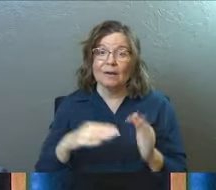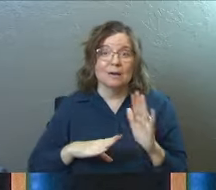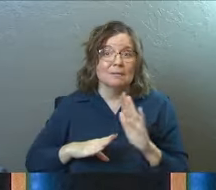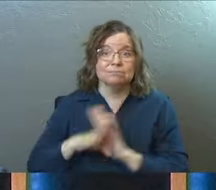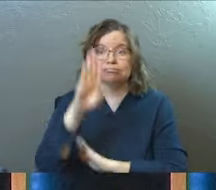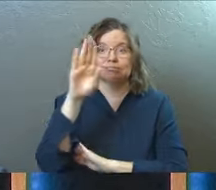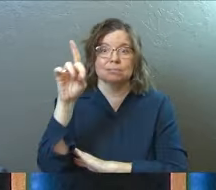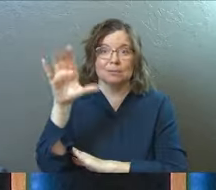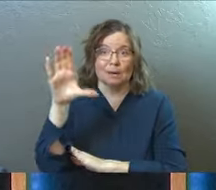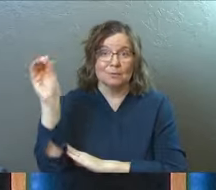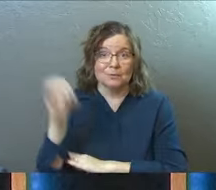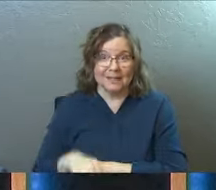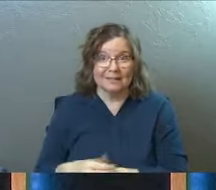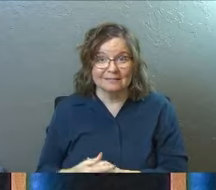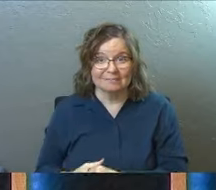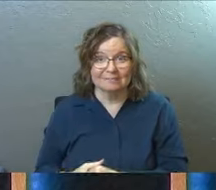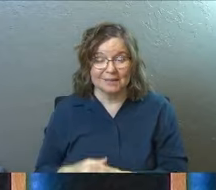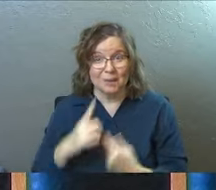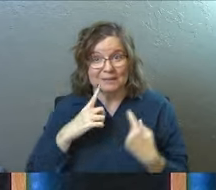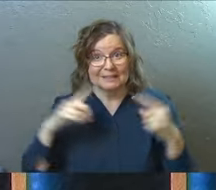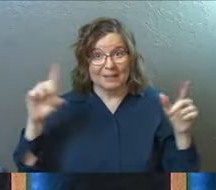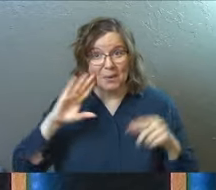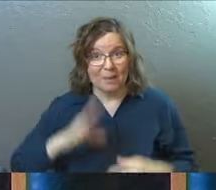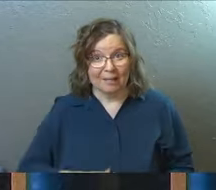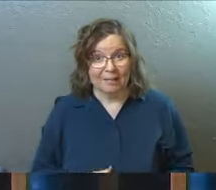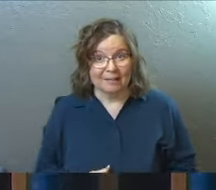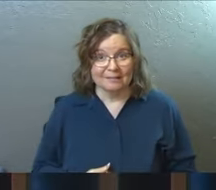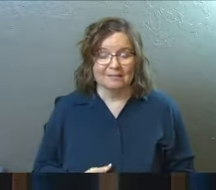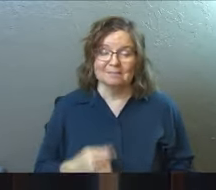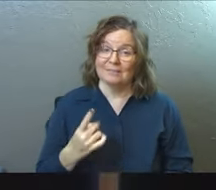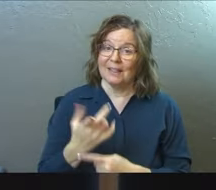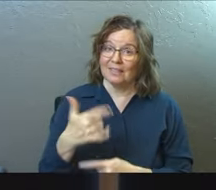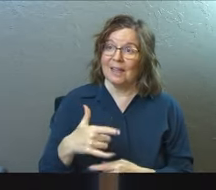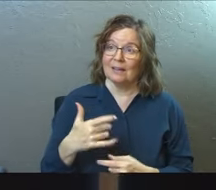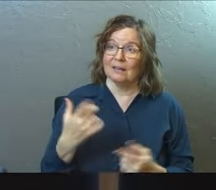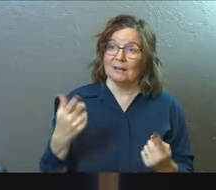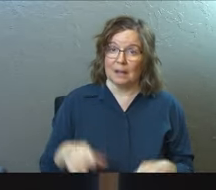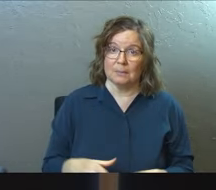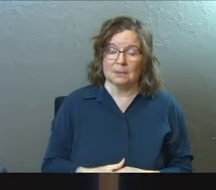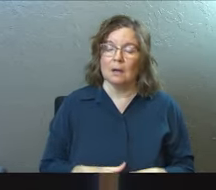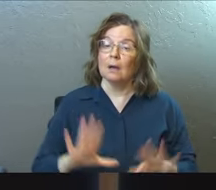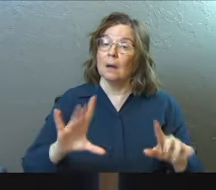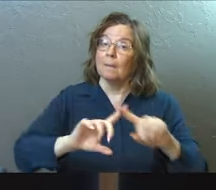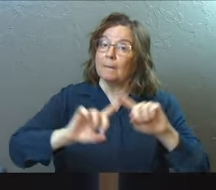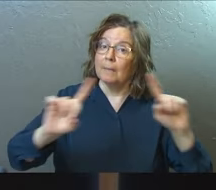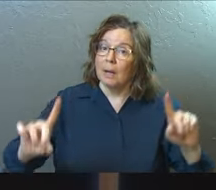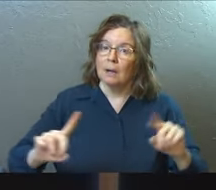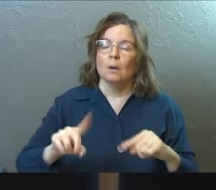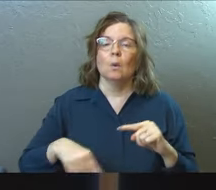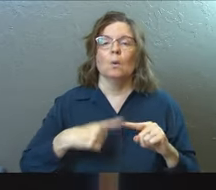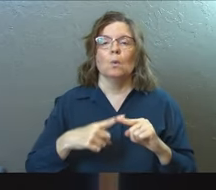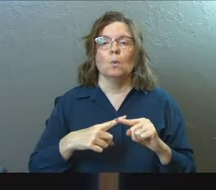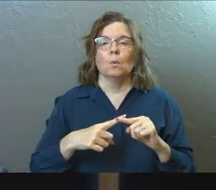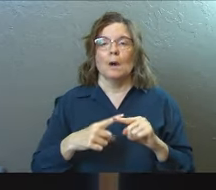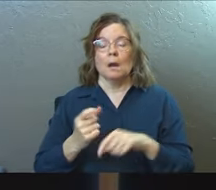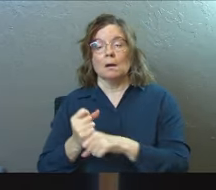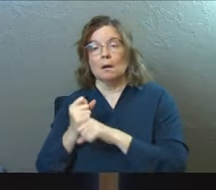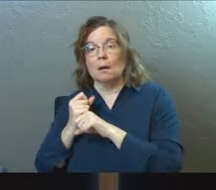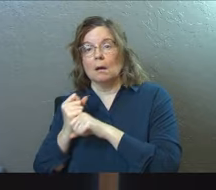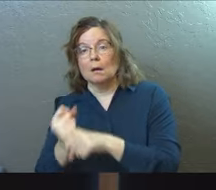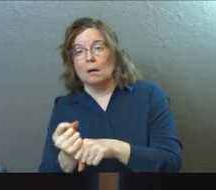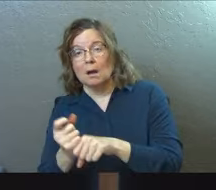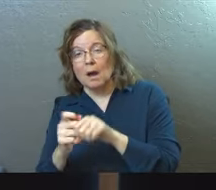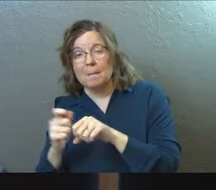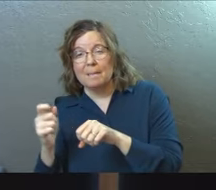100%. Good. You can do math. Absolutely. That's what it goes to. But when you do hit it